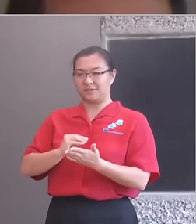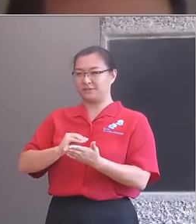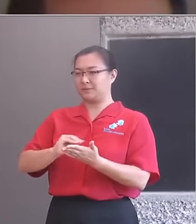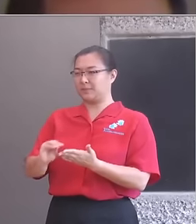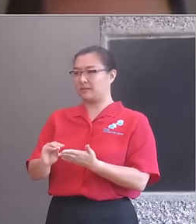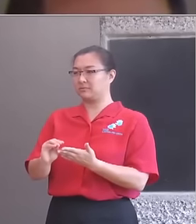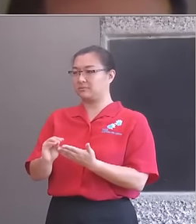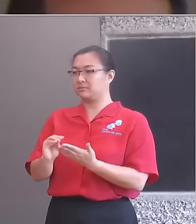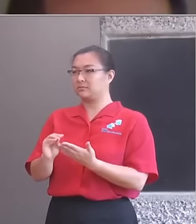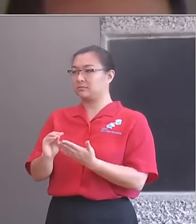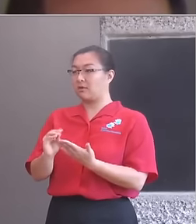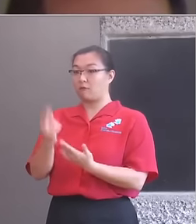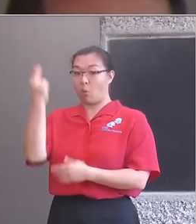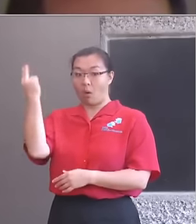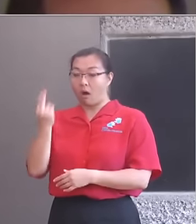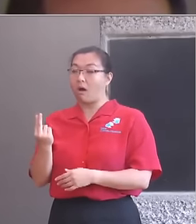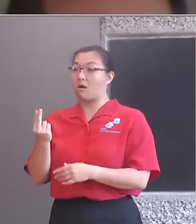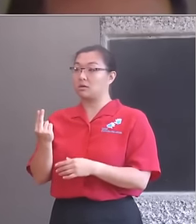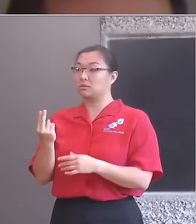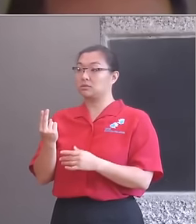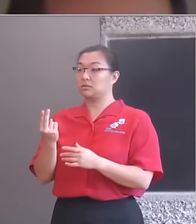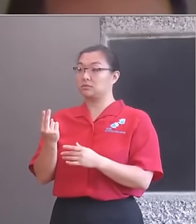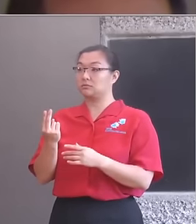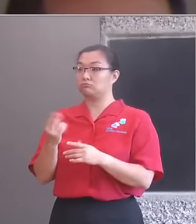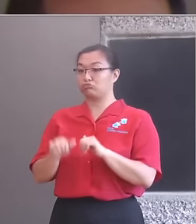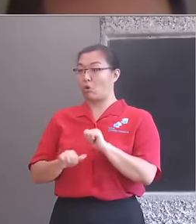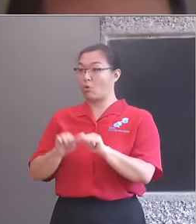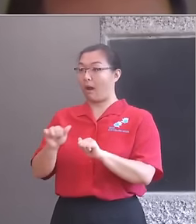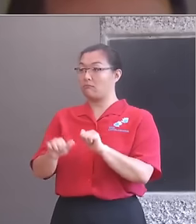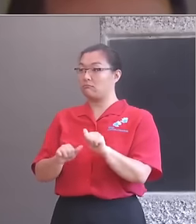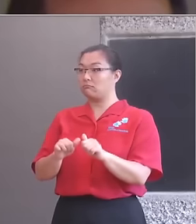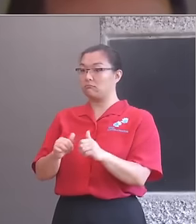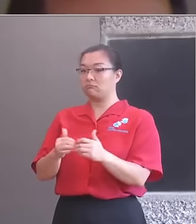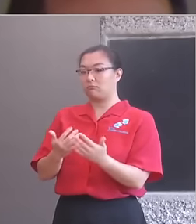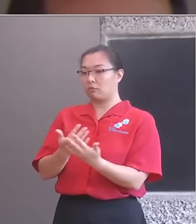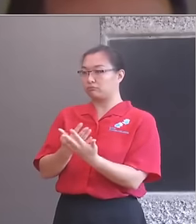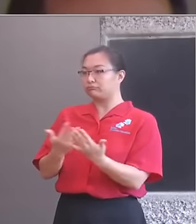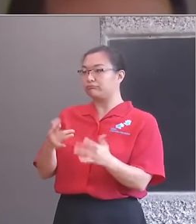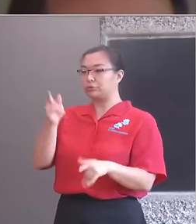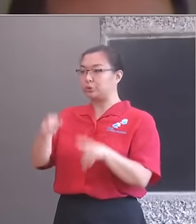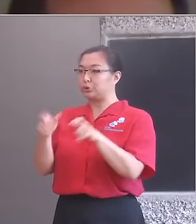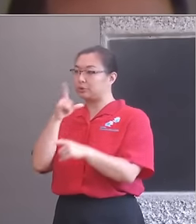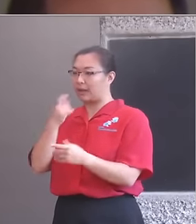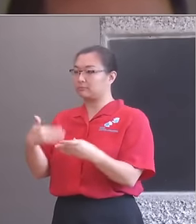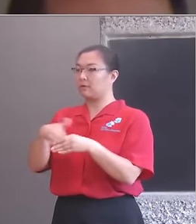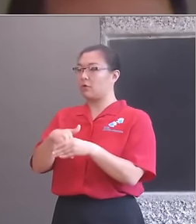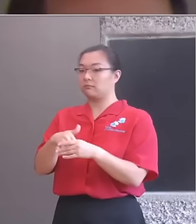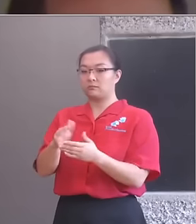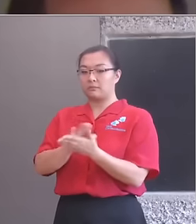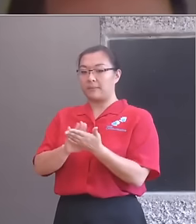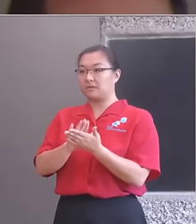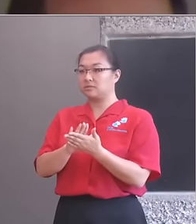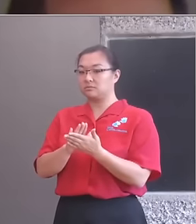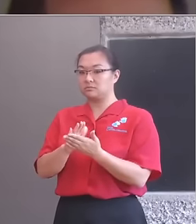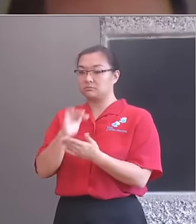designed to improve access to the arts for children of all backgrounds. This includes funding to ensure that every